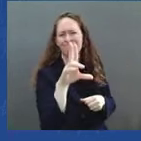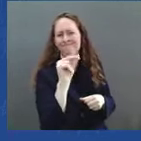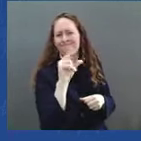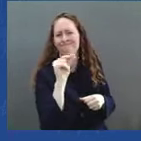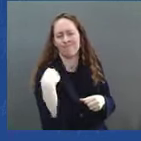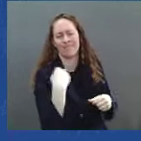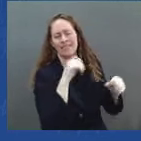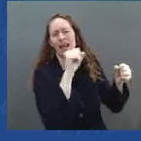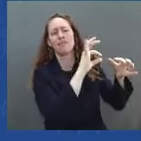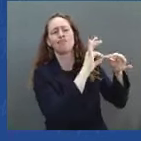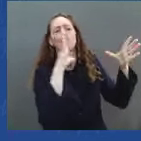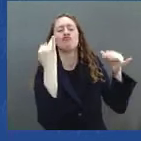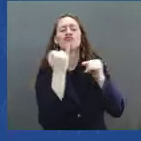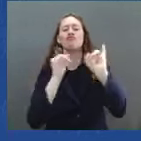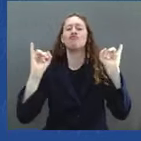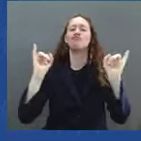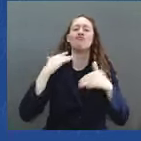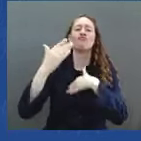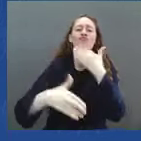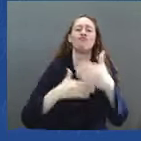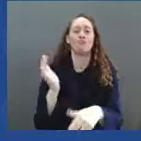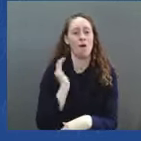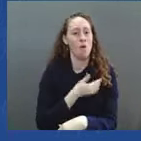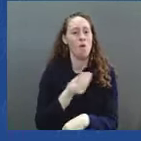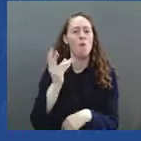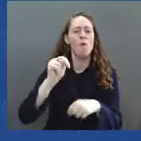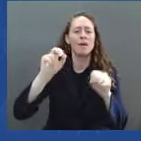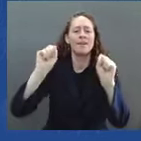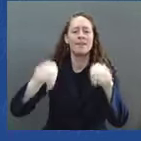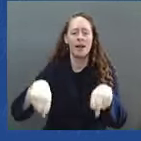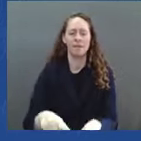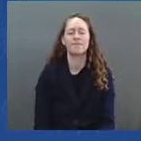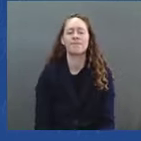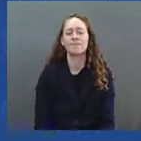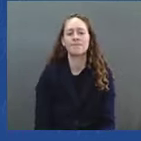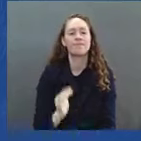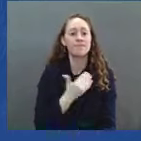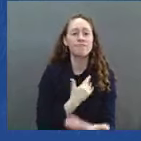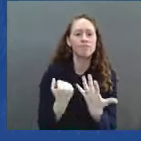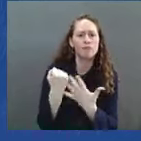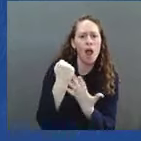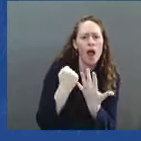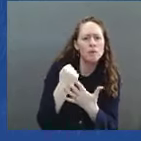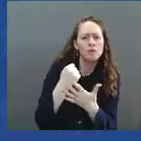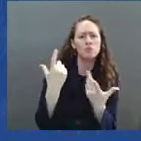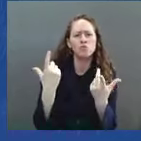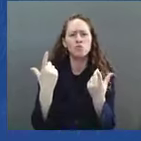fiscal house in order. Under my predecessor, the federal budget deficit went up every single year.